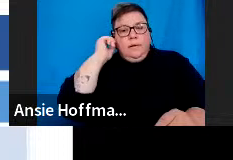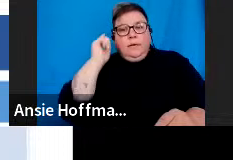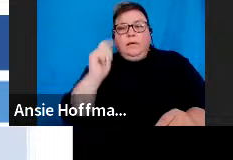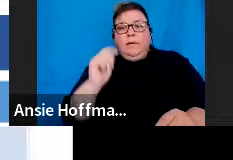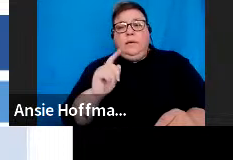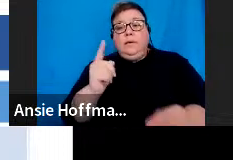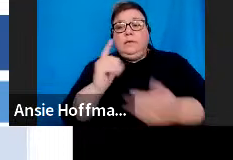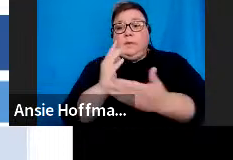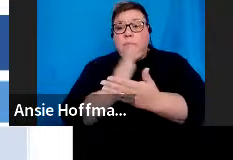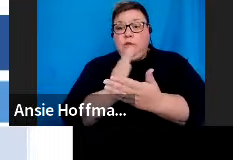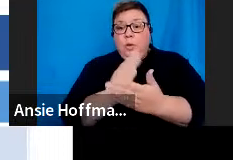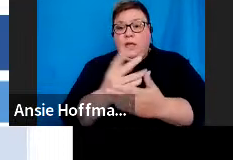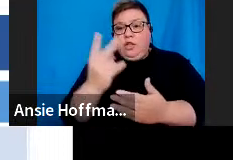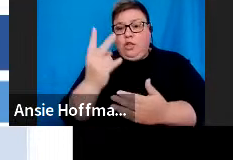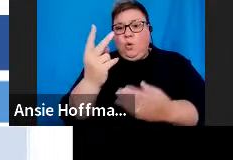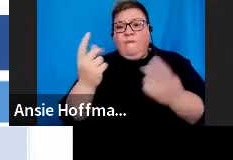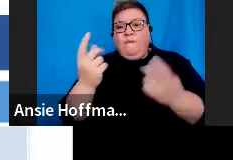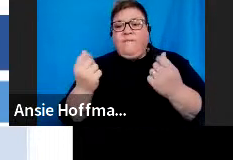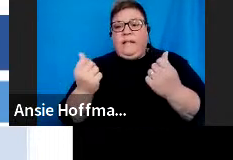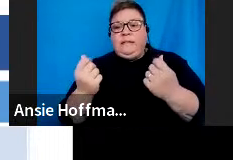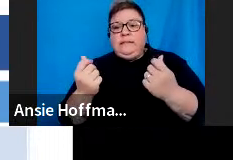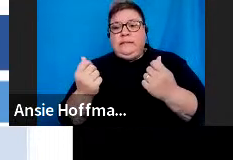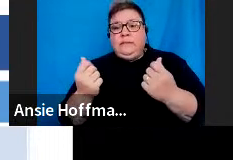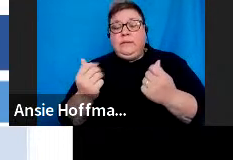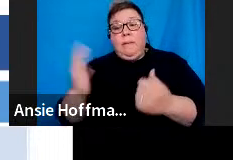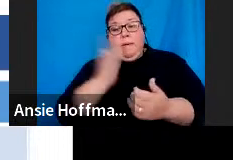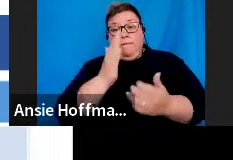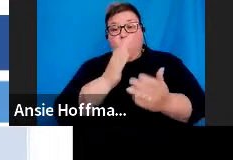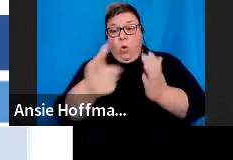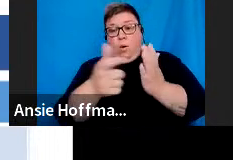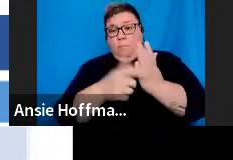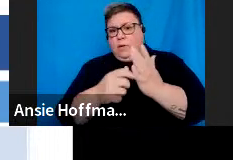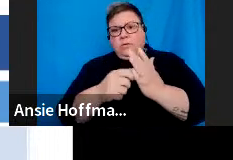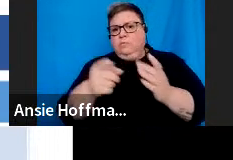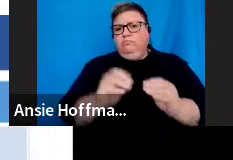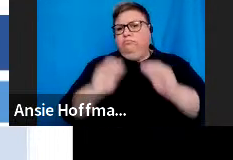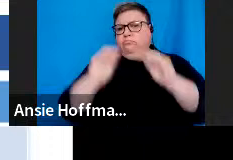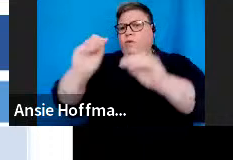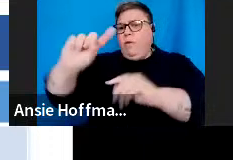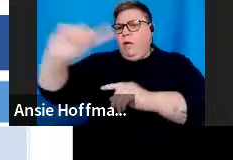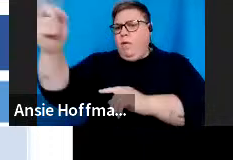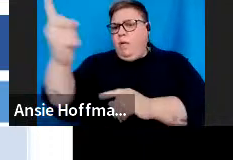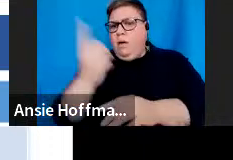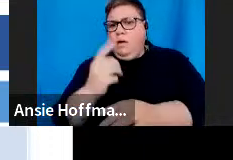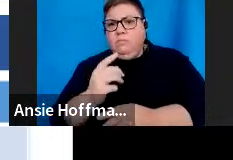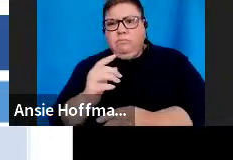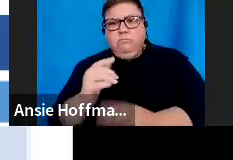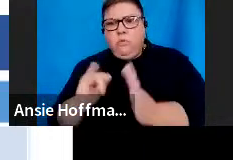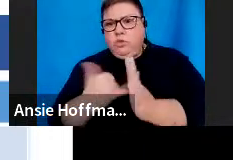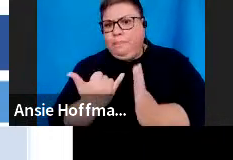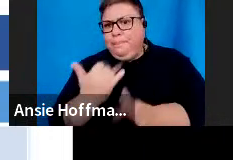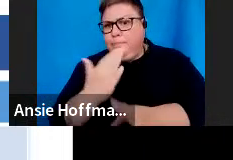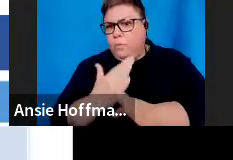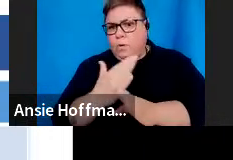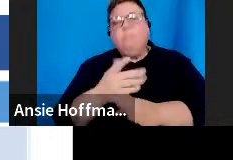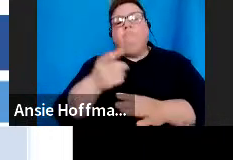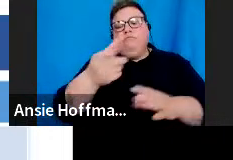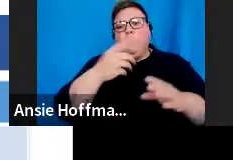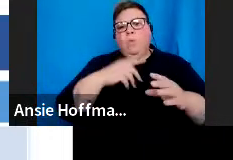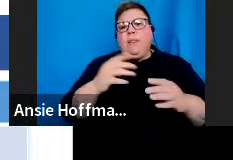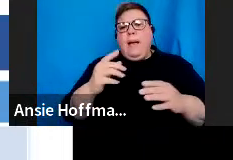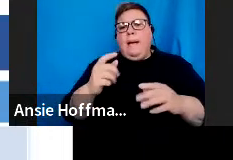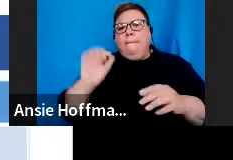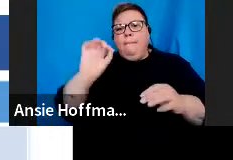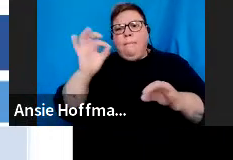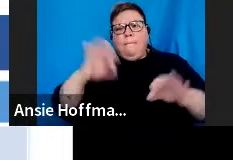two funds before retirement and must be used where a benefit was transferred